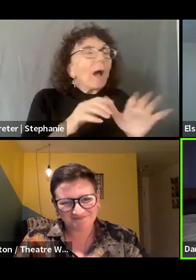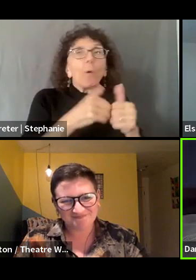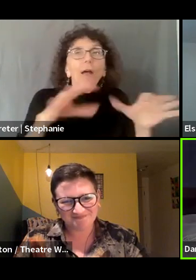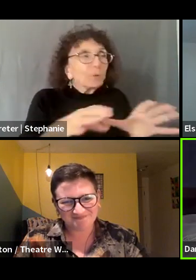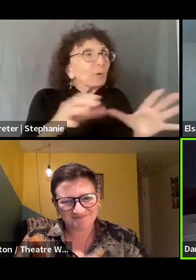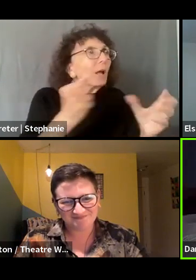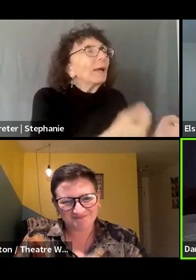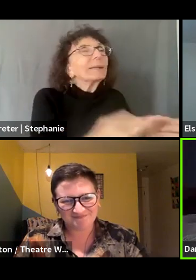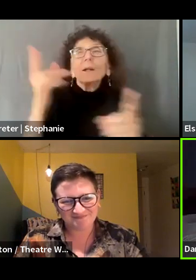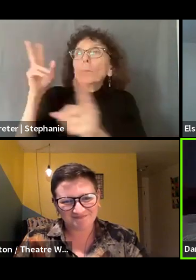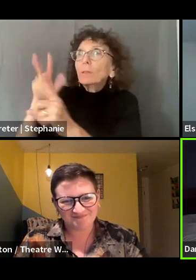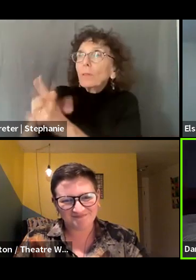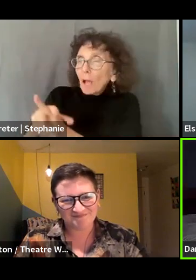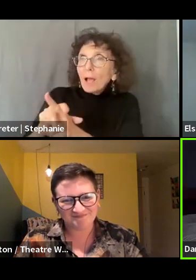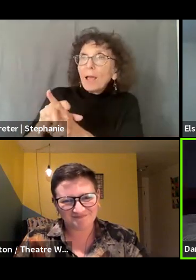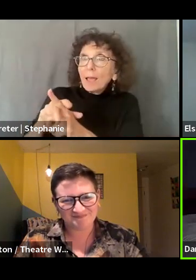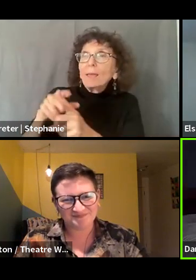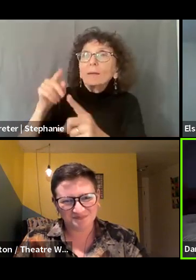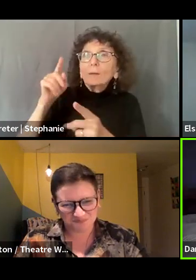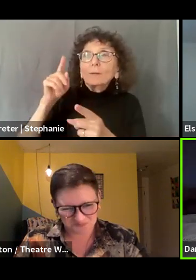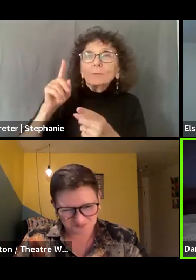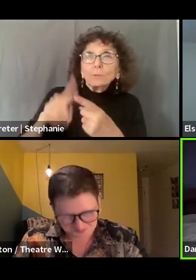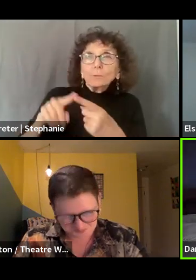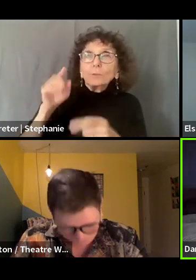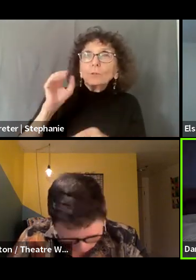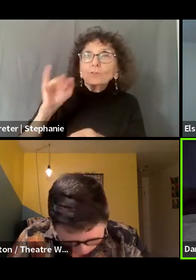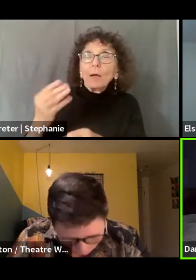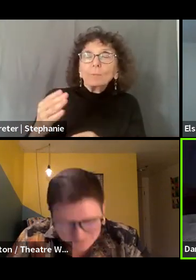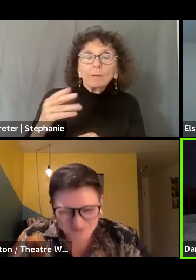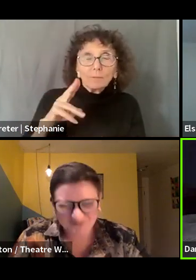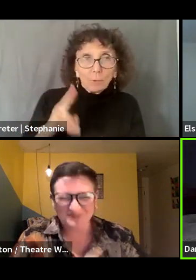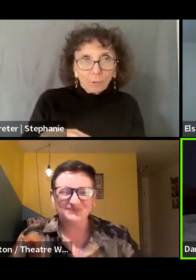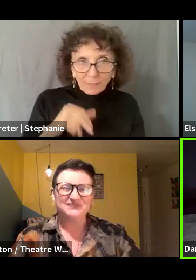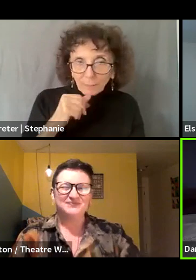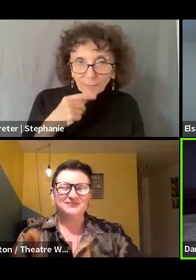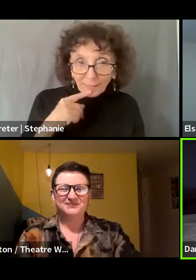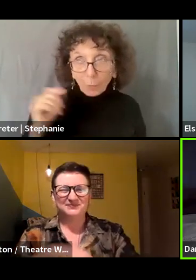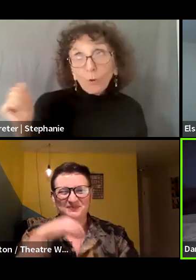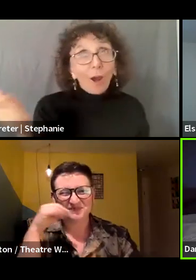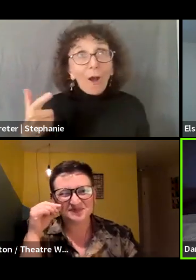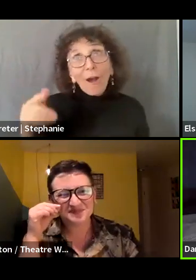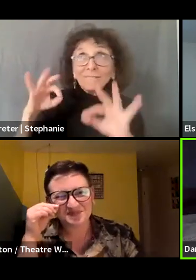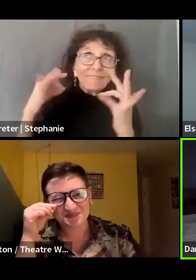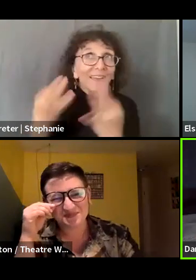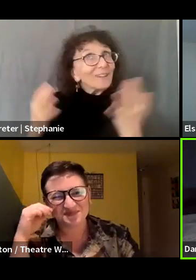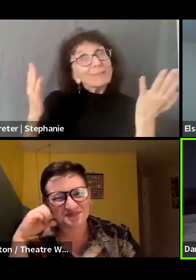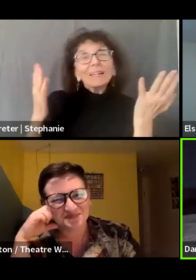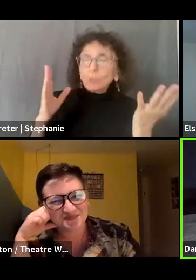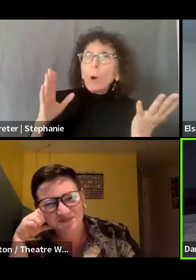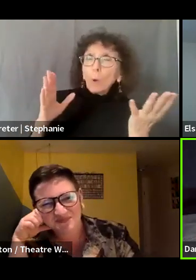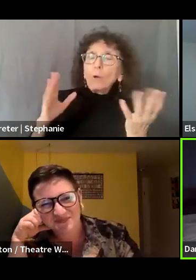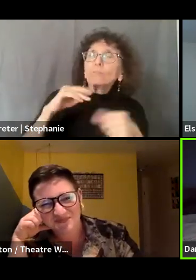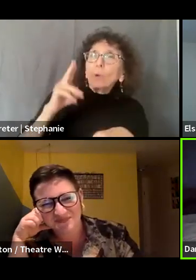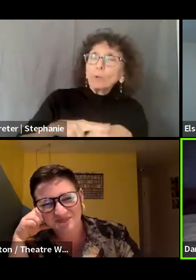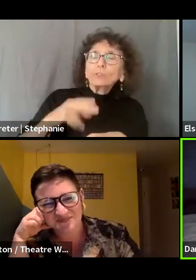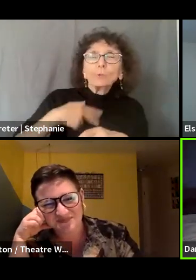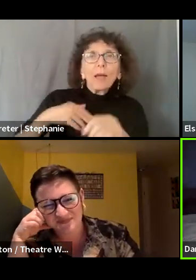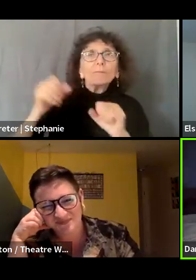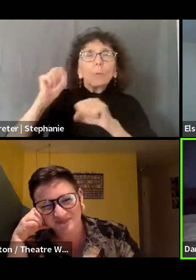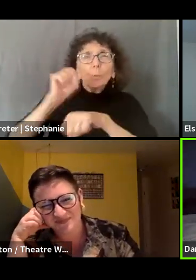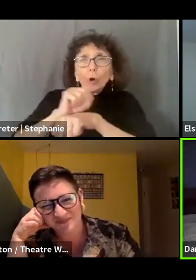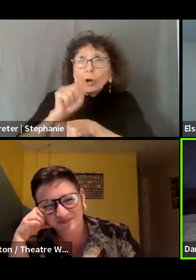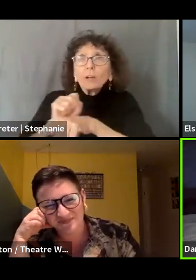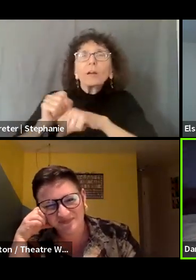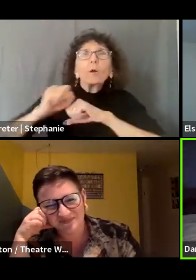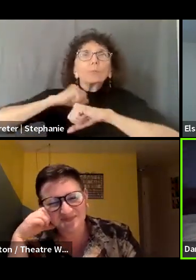right? Not in a we're all family kind of way, right? Not that, right? With like still a certain amount of like workplace policy and protection around it,